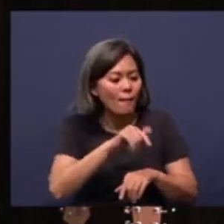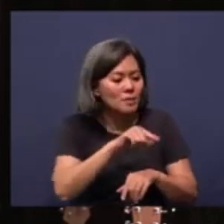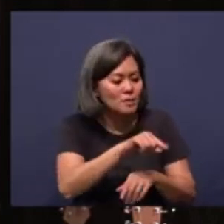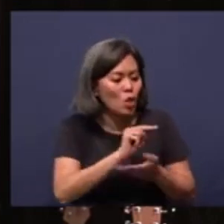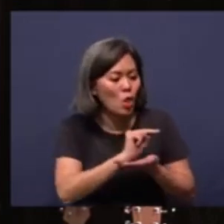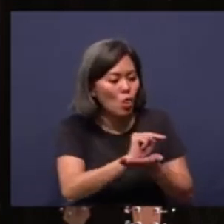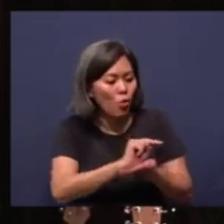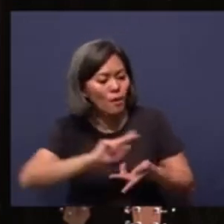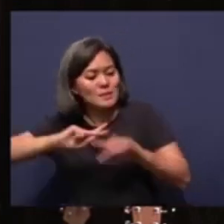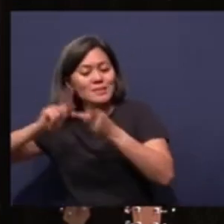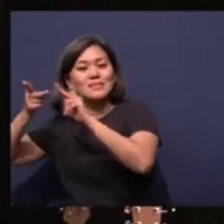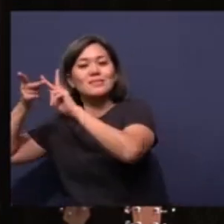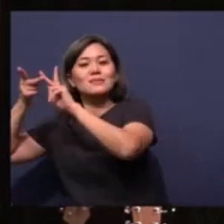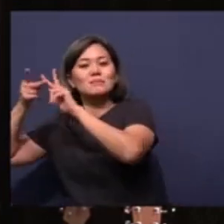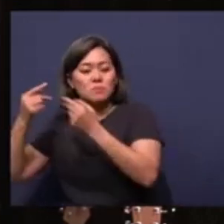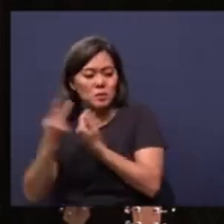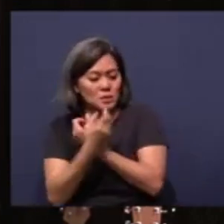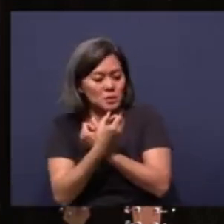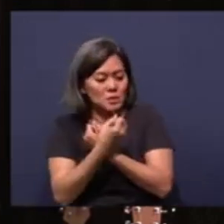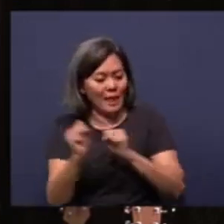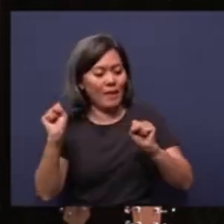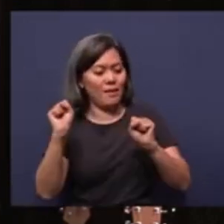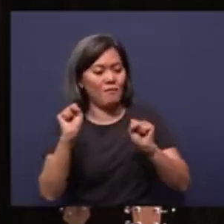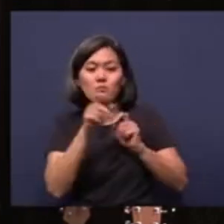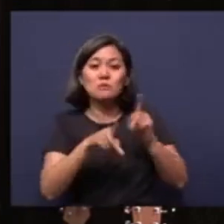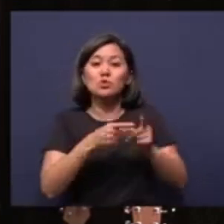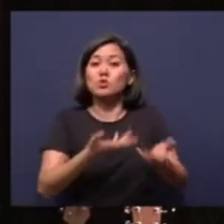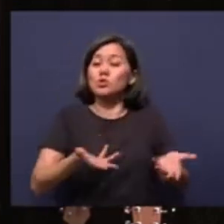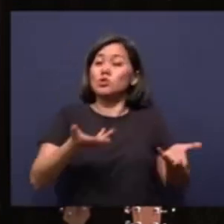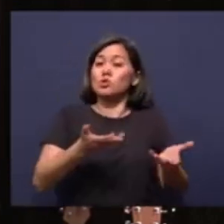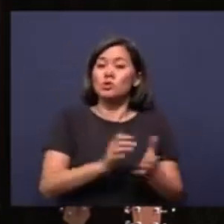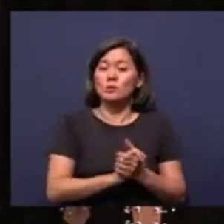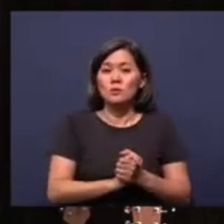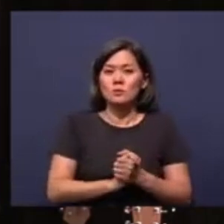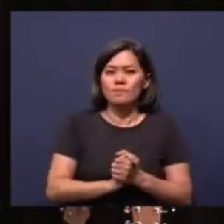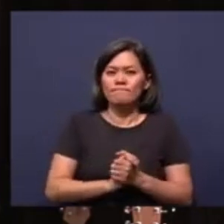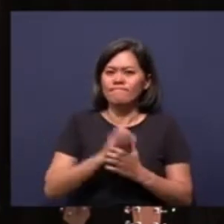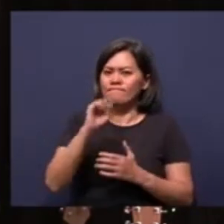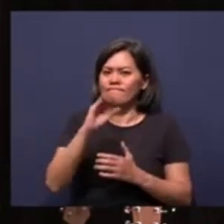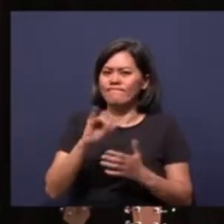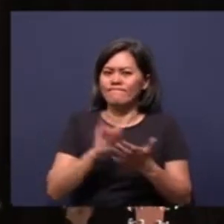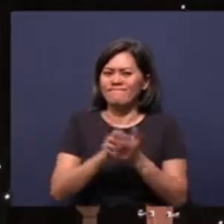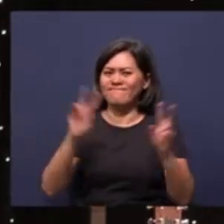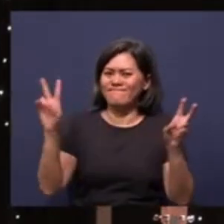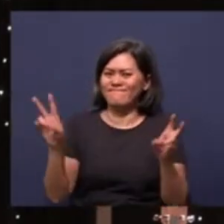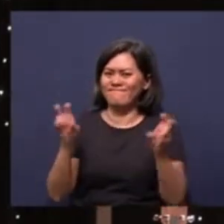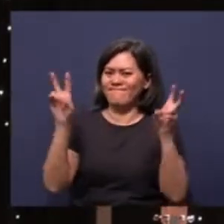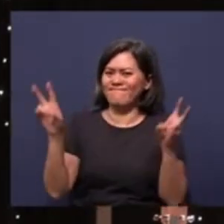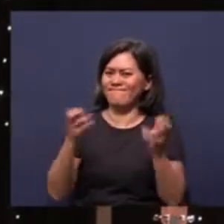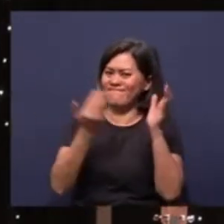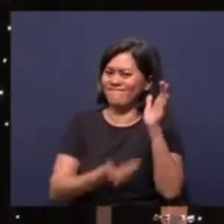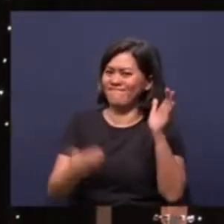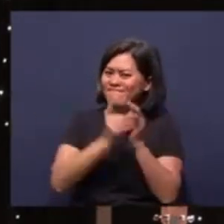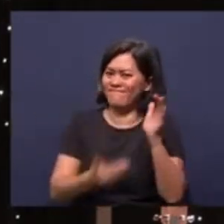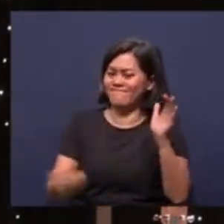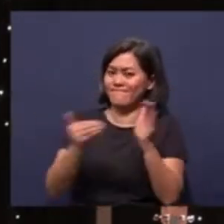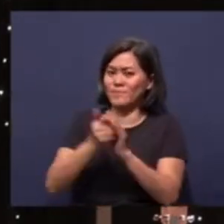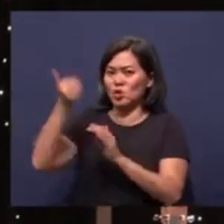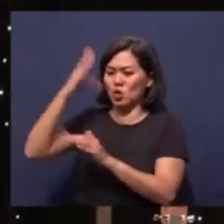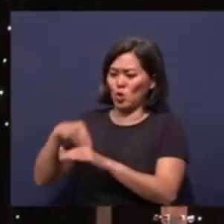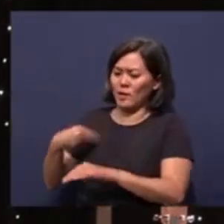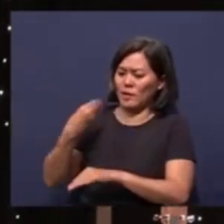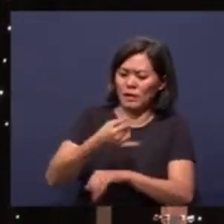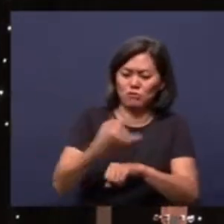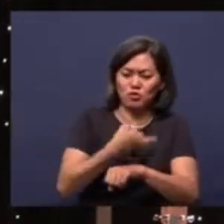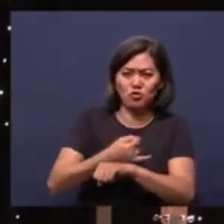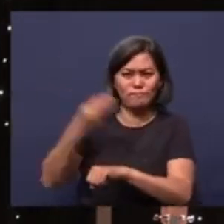with him to save the remnant of people. And so this theme keeps carrying on. When God gives a task, he provides.